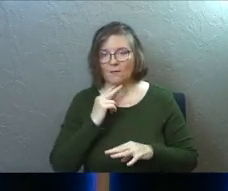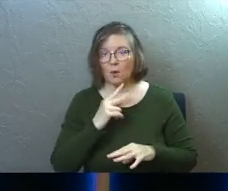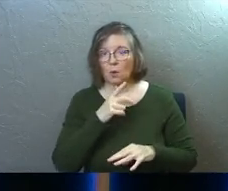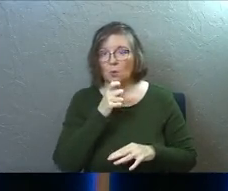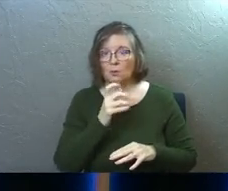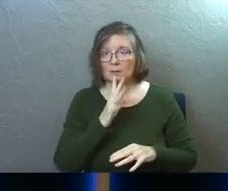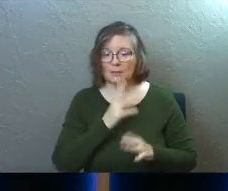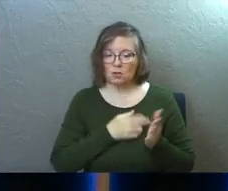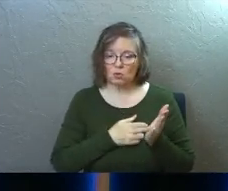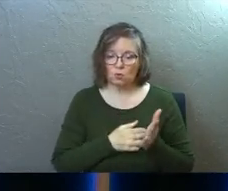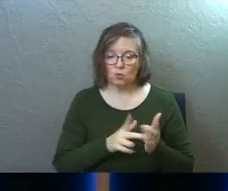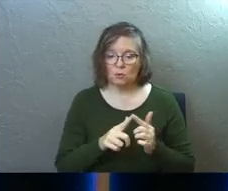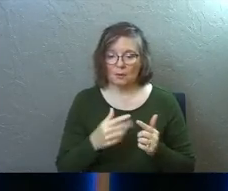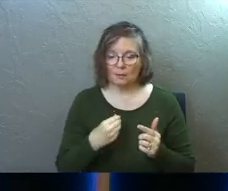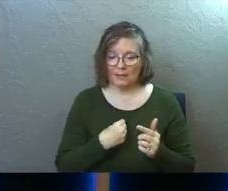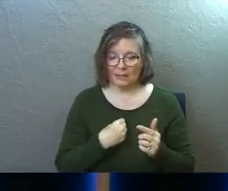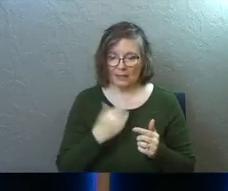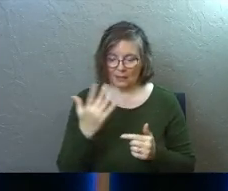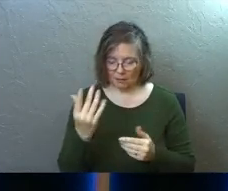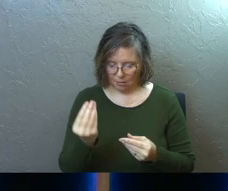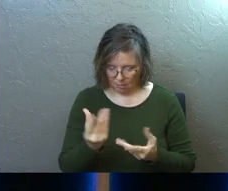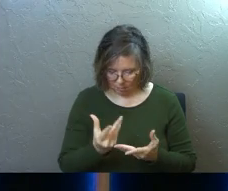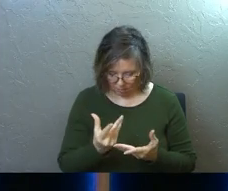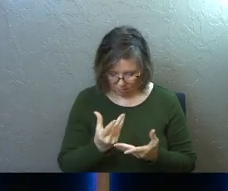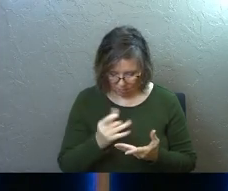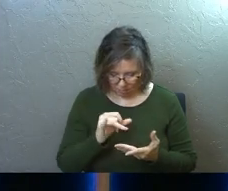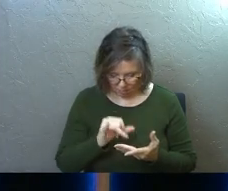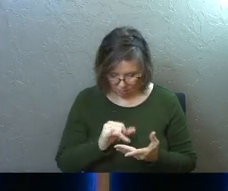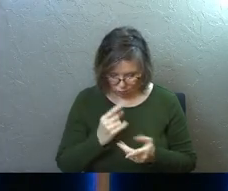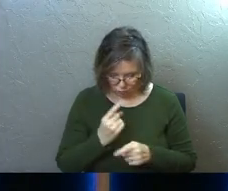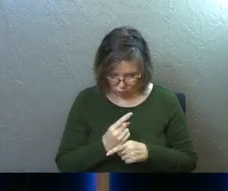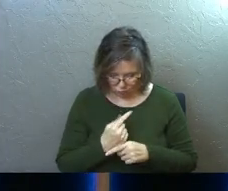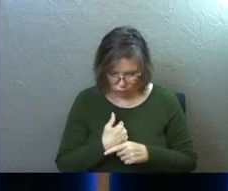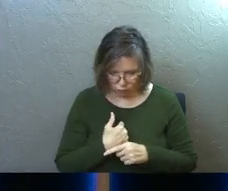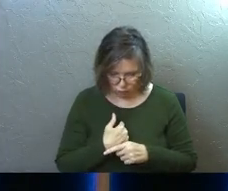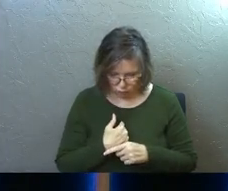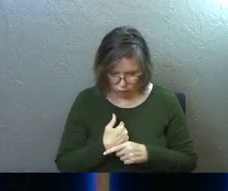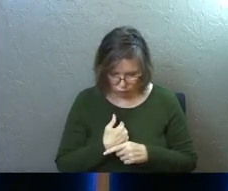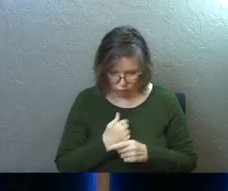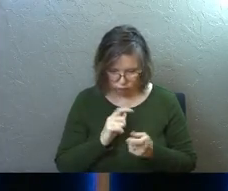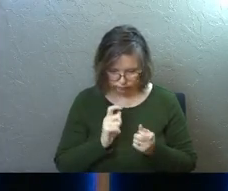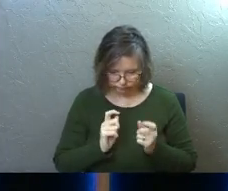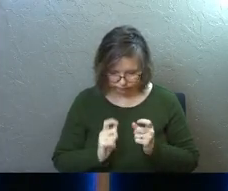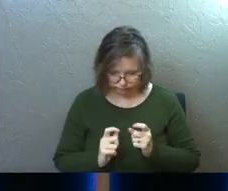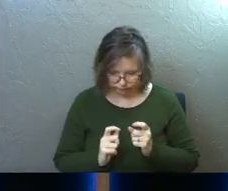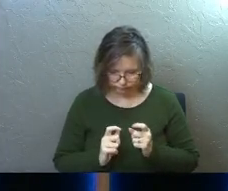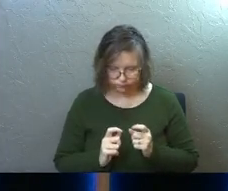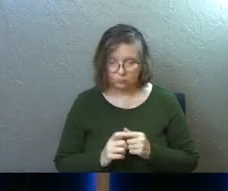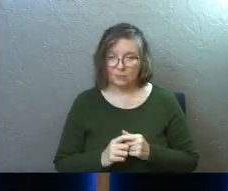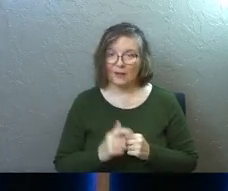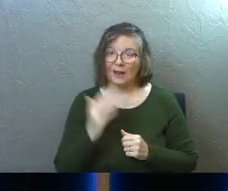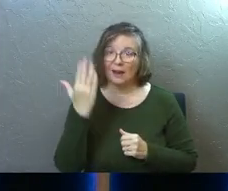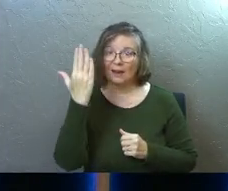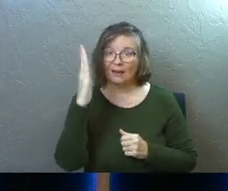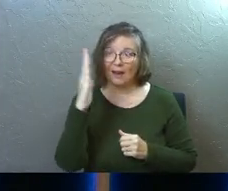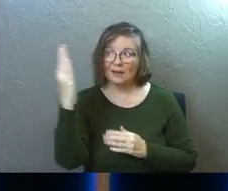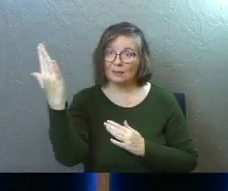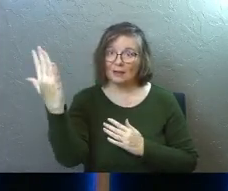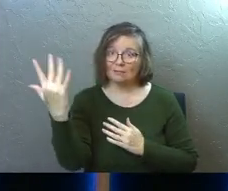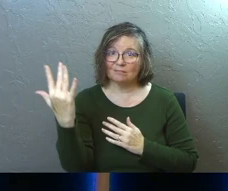who speaks truth to me that changes me. Yeah. God has been drawing near. Is that good?